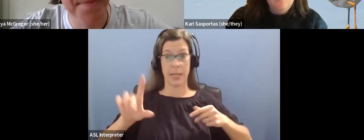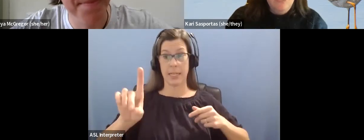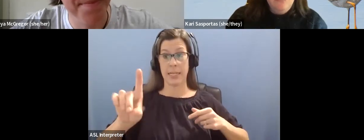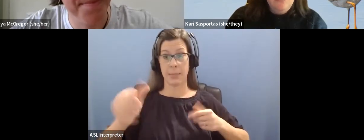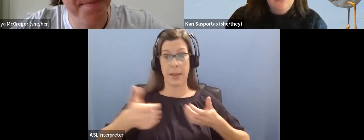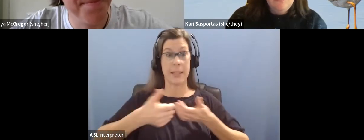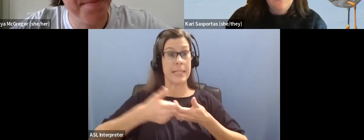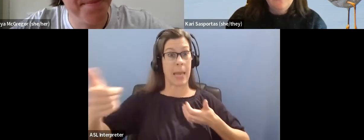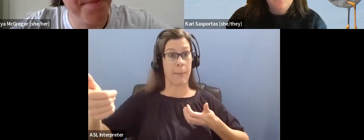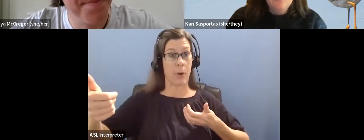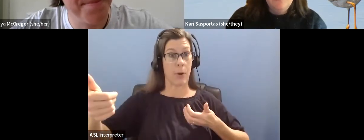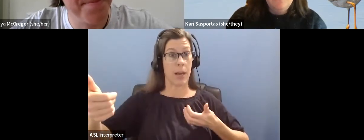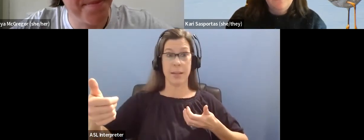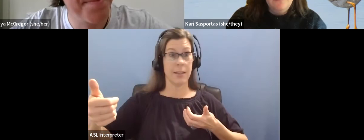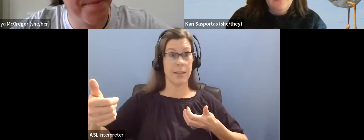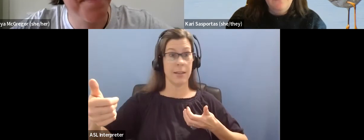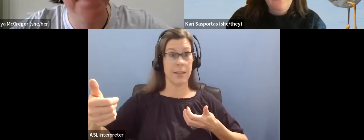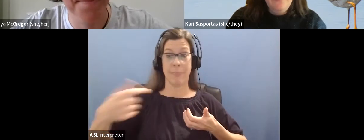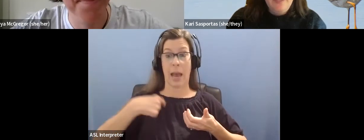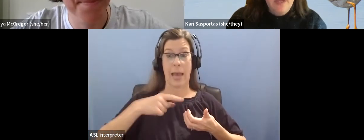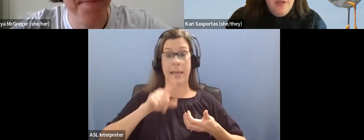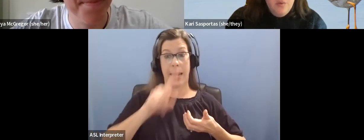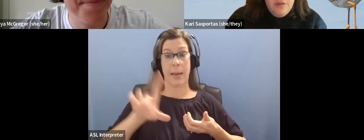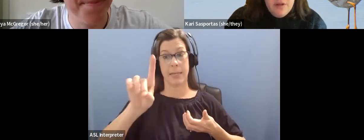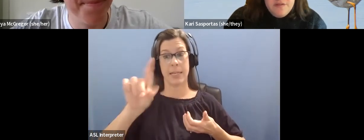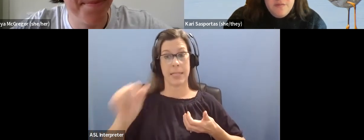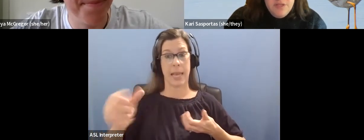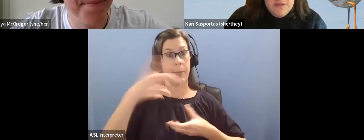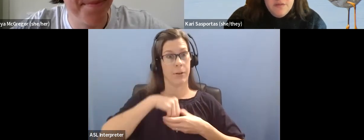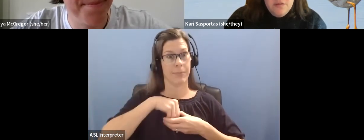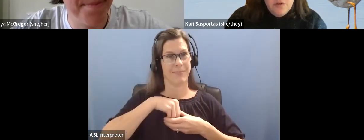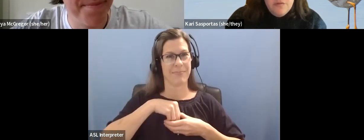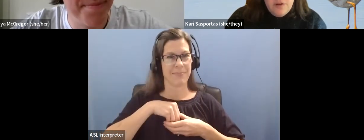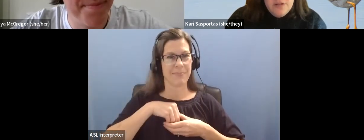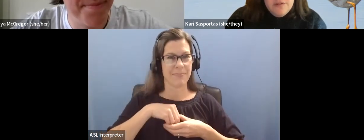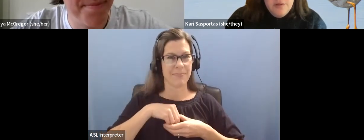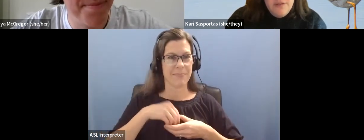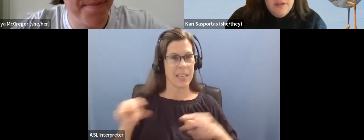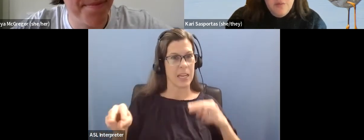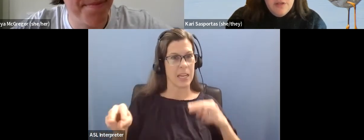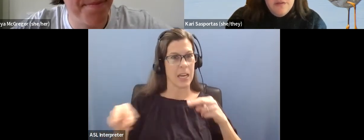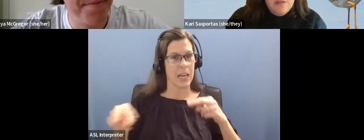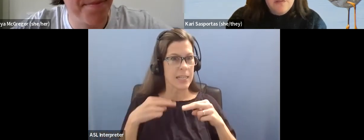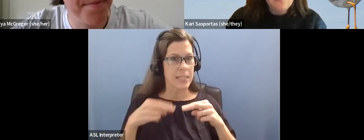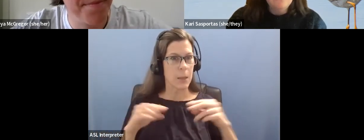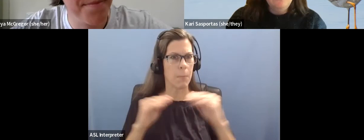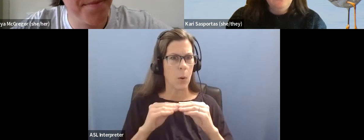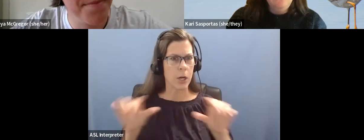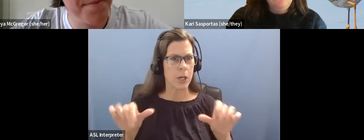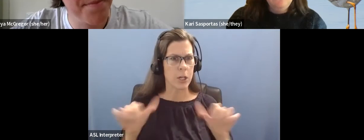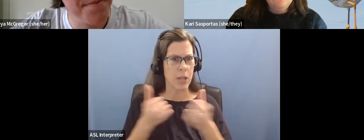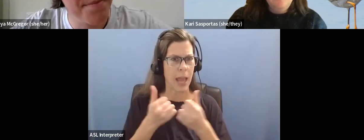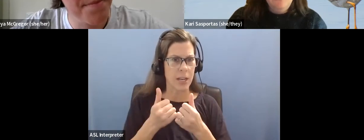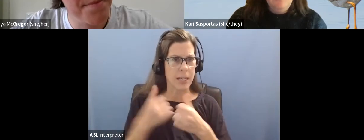It's me. It is my experience. Um, with autism, it gets a little more fraught too, I think, because historically